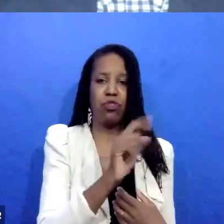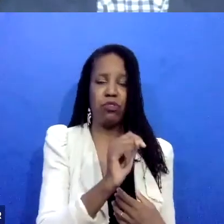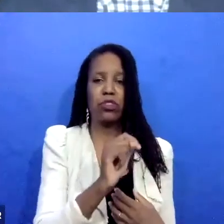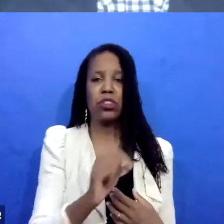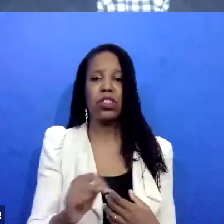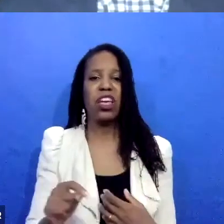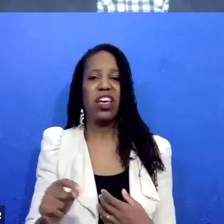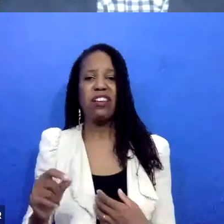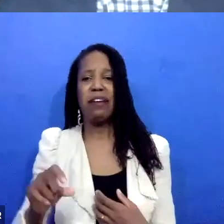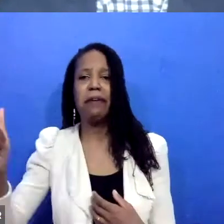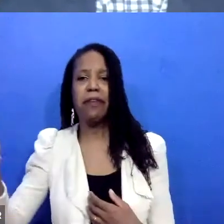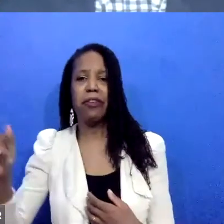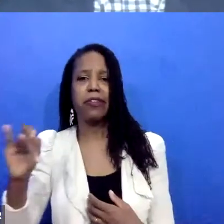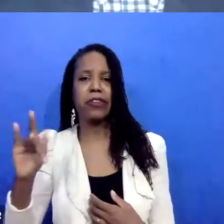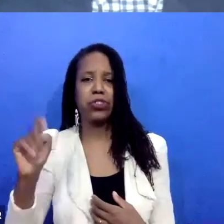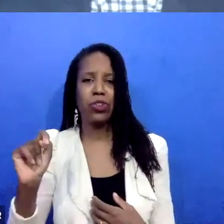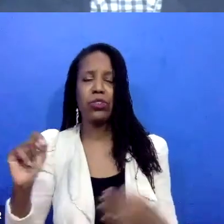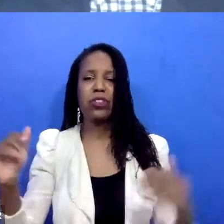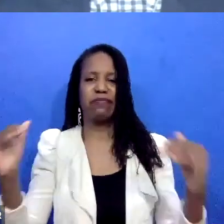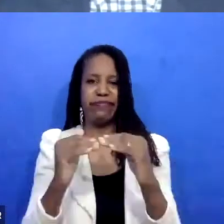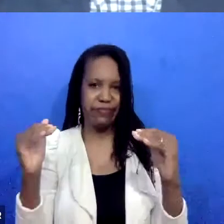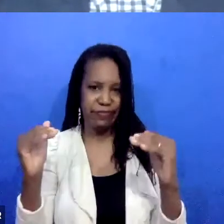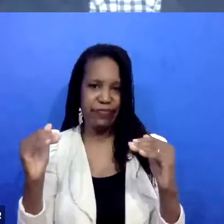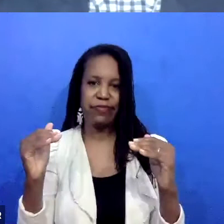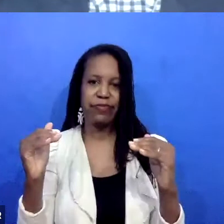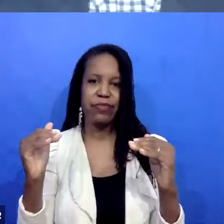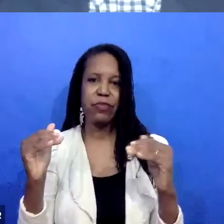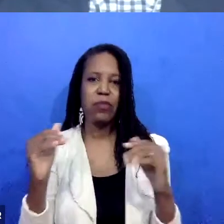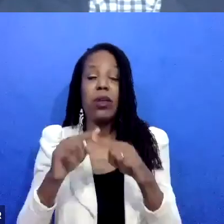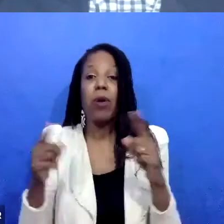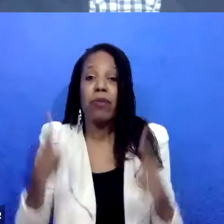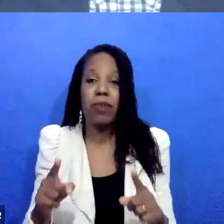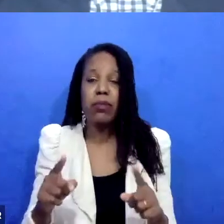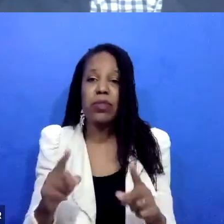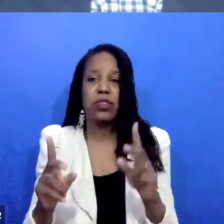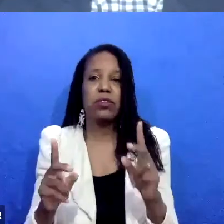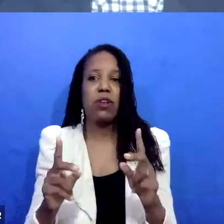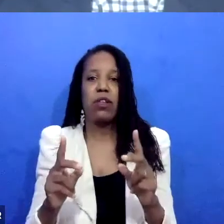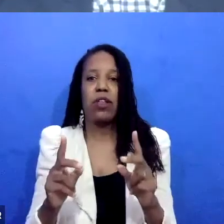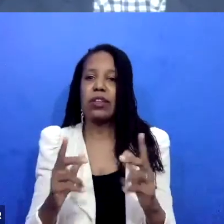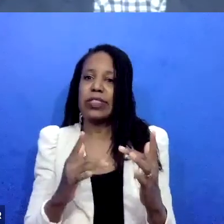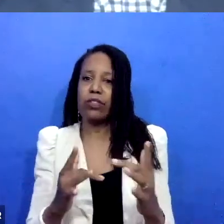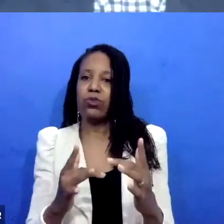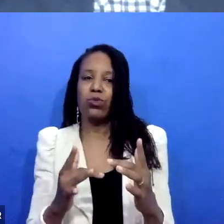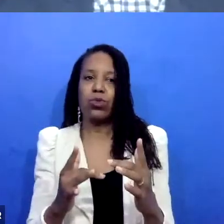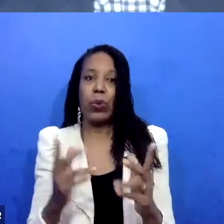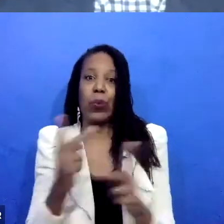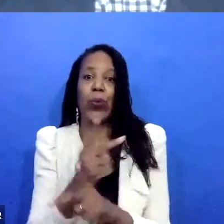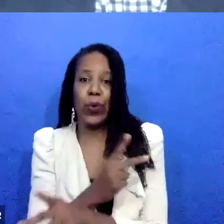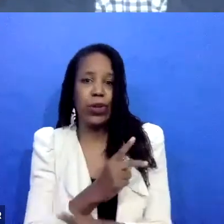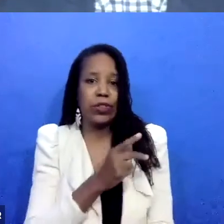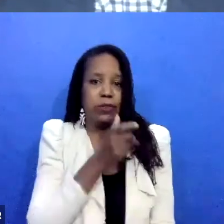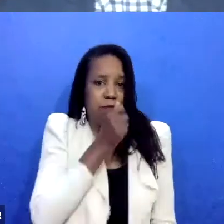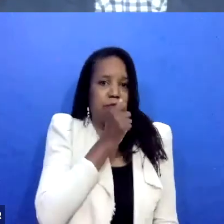what that did though, was that it actually drove things further into the shadows in some ways, right? Especially for some of us. So,